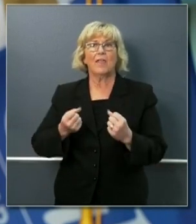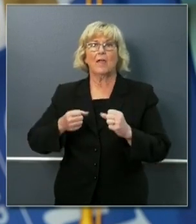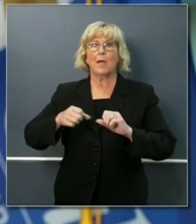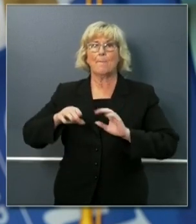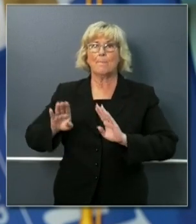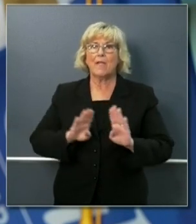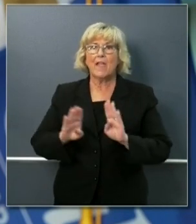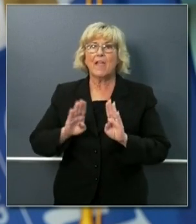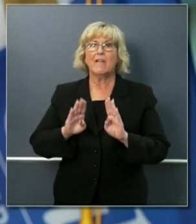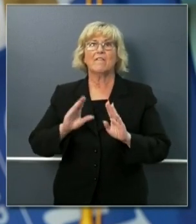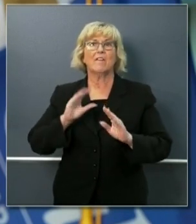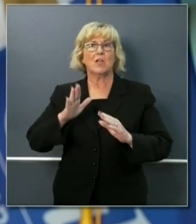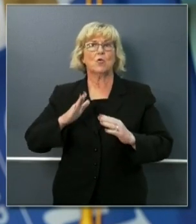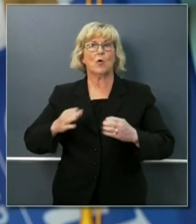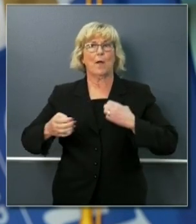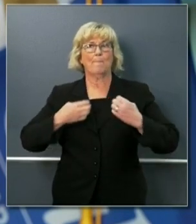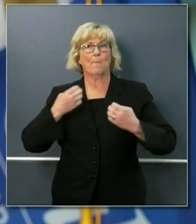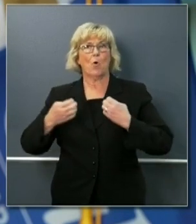our emotions.